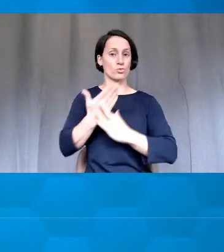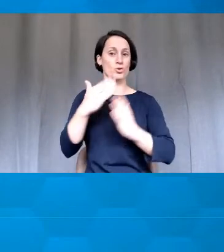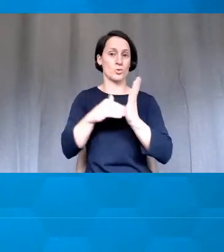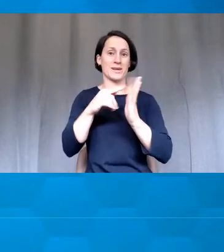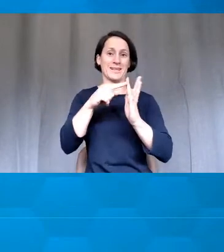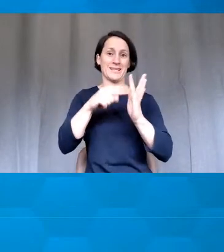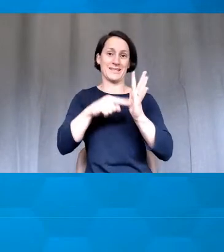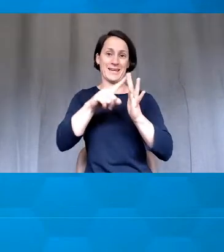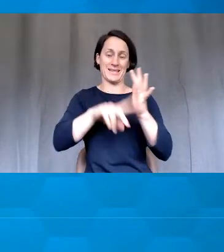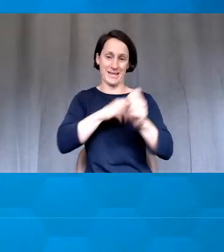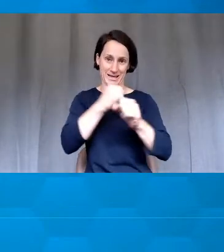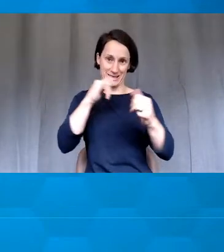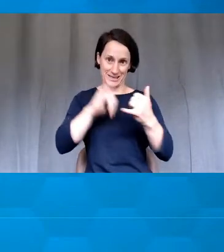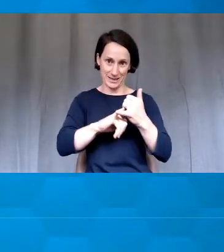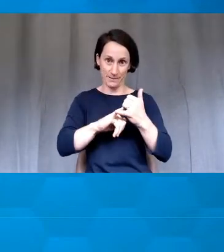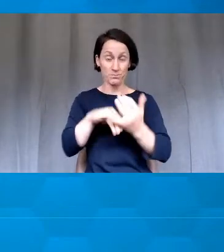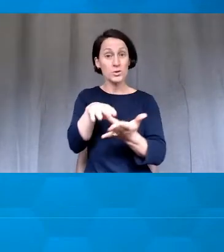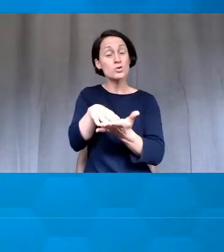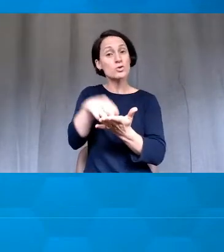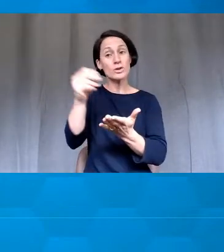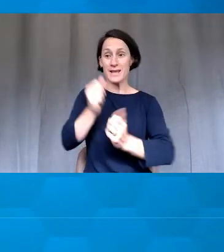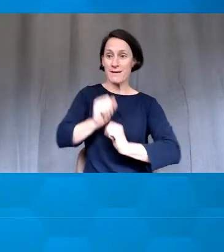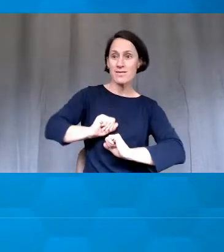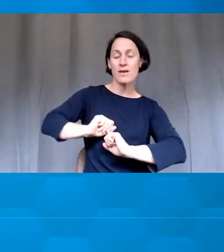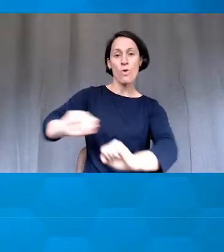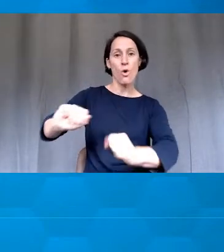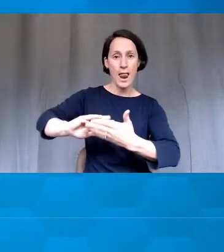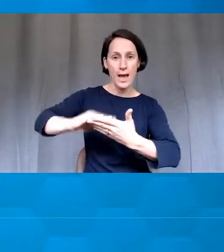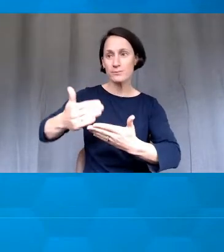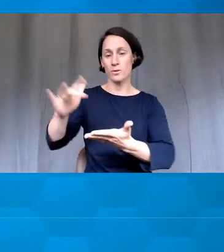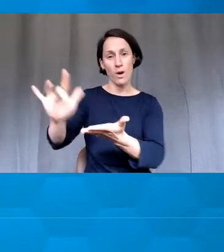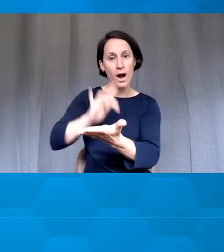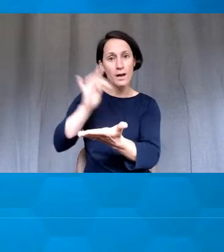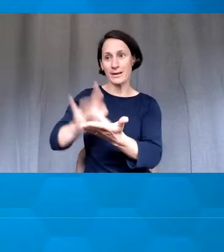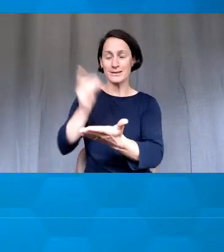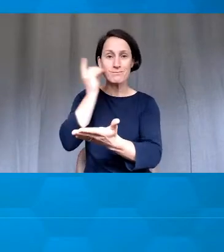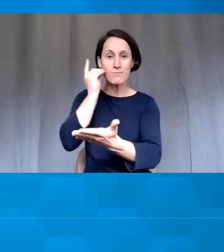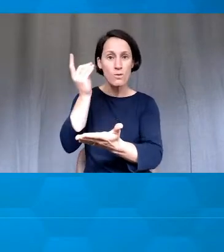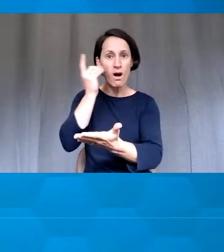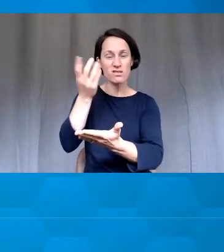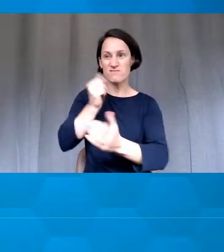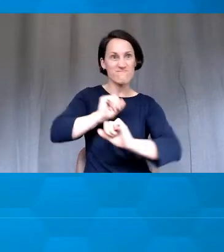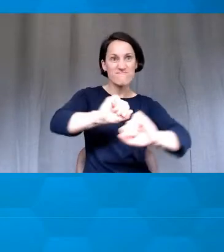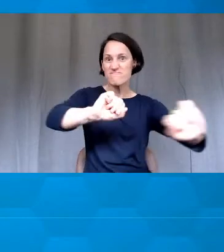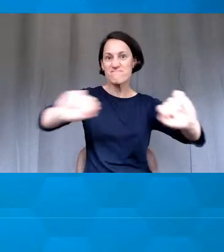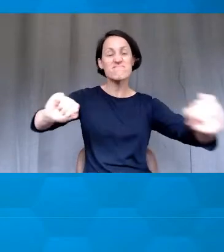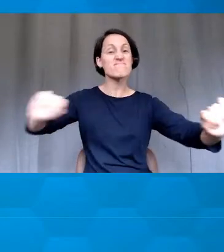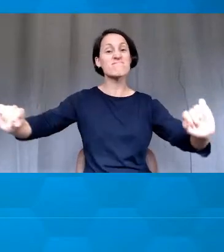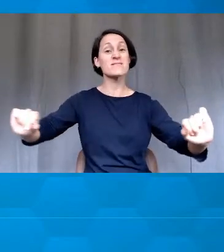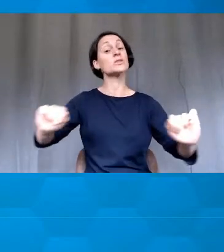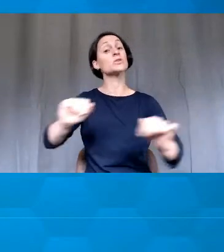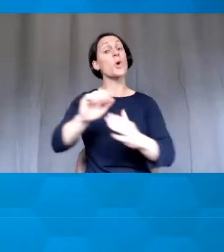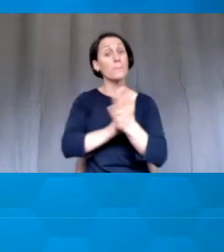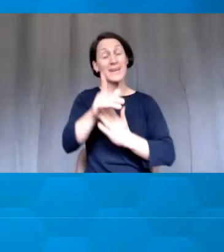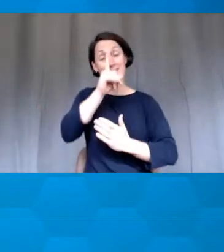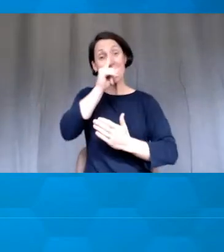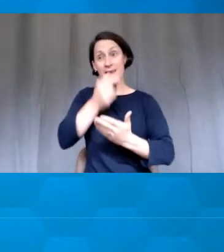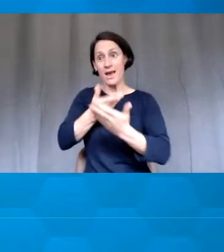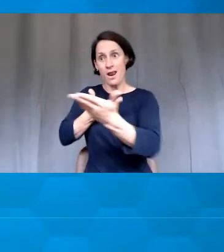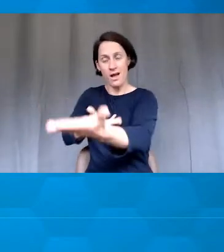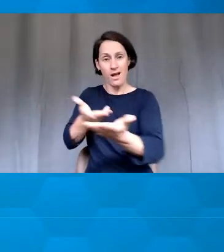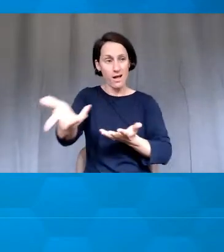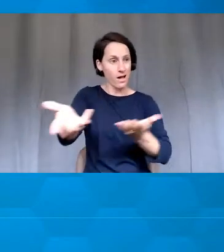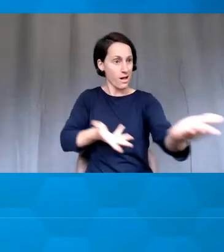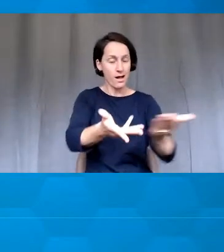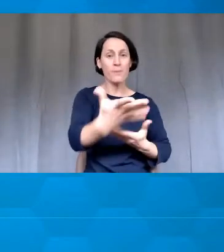and my students will use their devices because they're going to use their devices anyway, and I'd rather them use it to interact with me in real time and